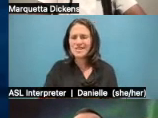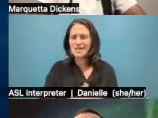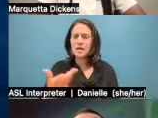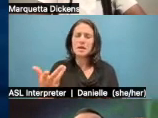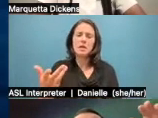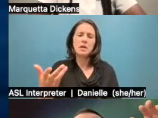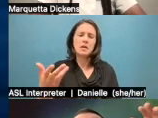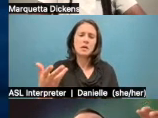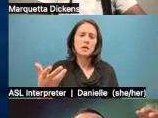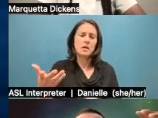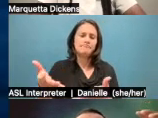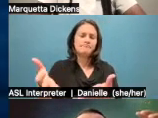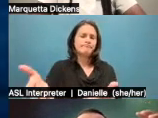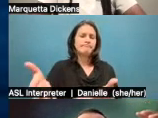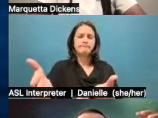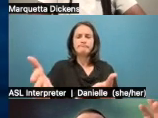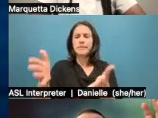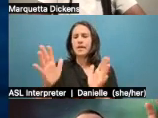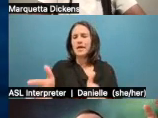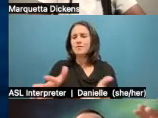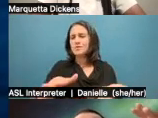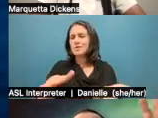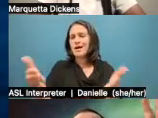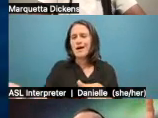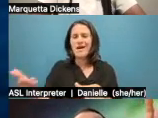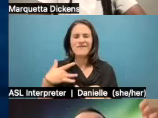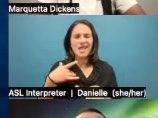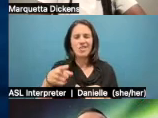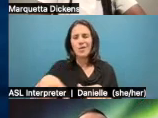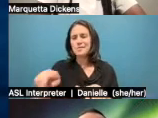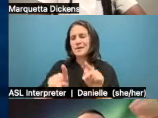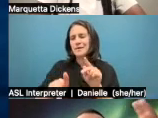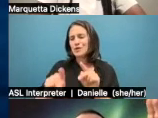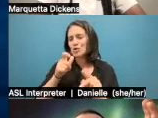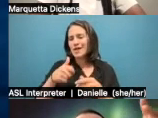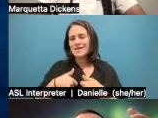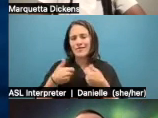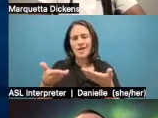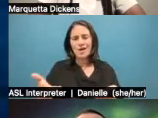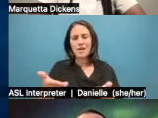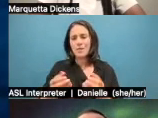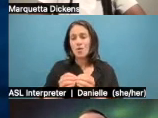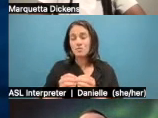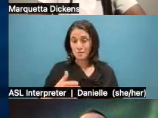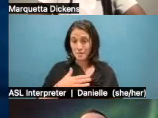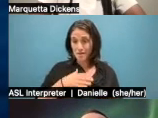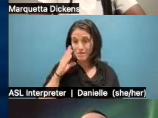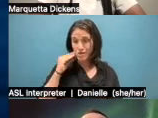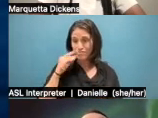where that's dying and where no one should be living, these people should be moving away from, my experience was quite the opposite. So